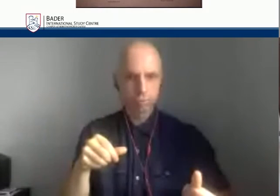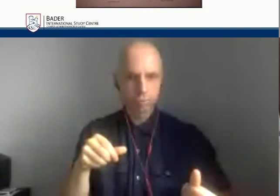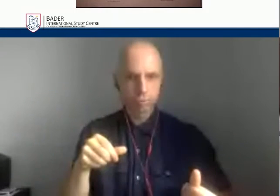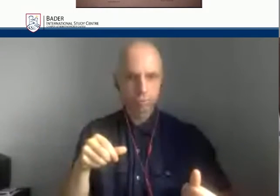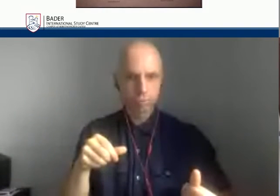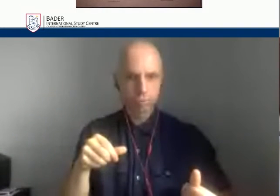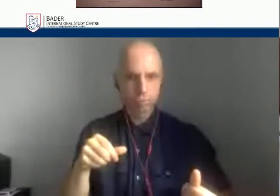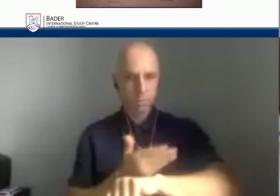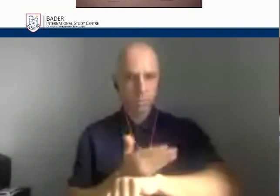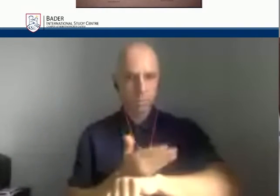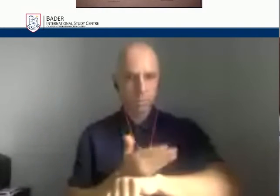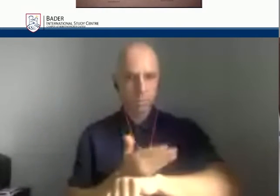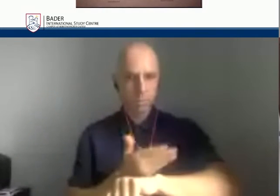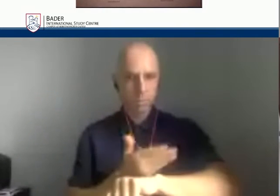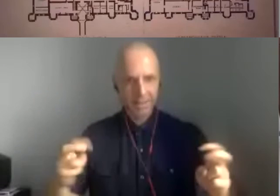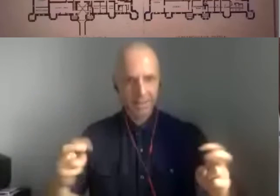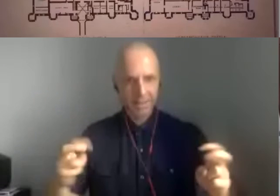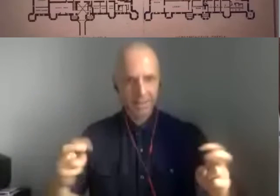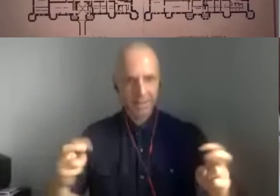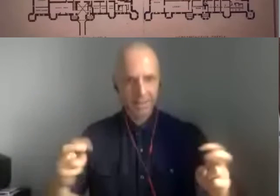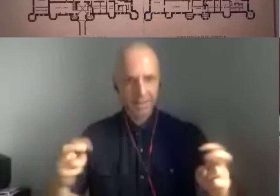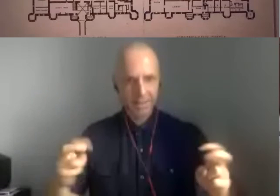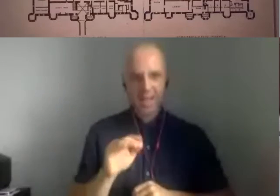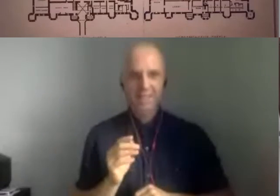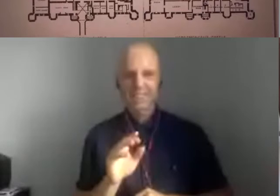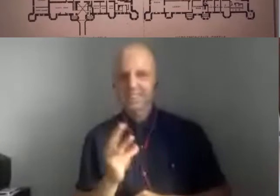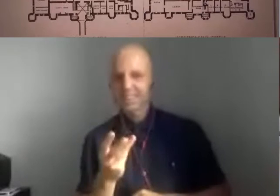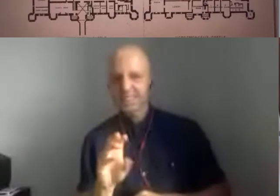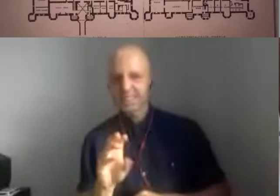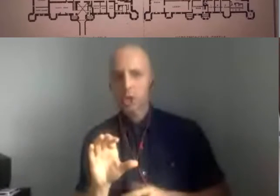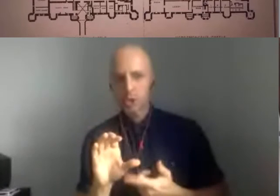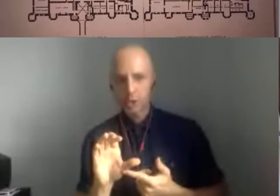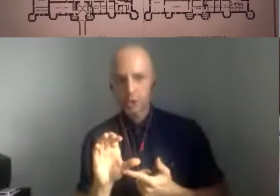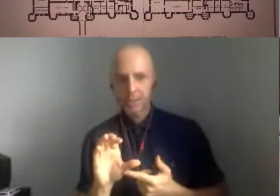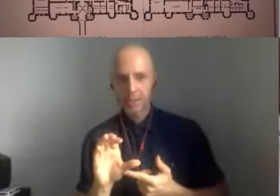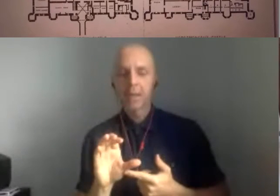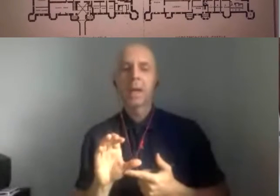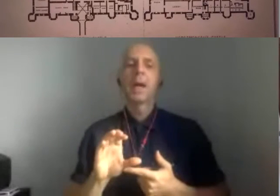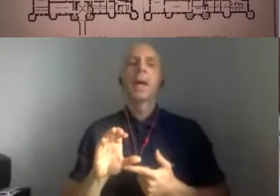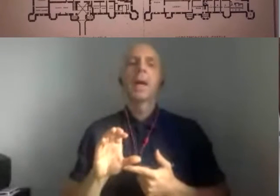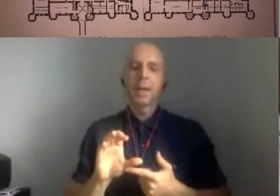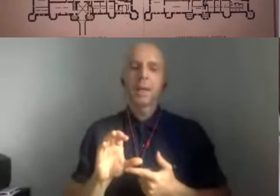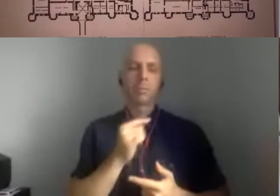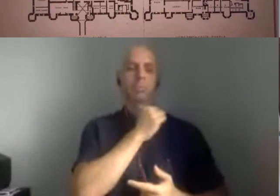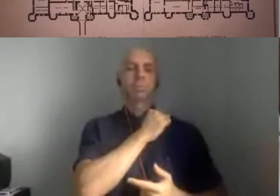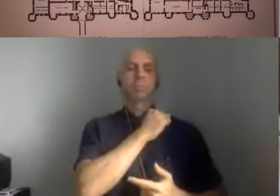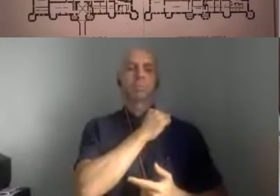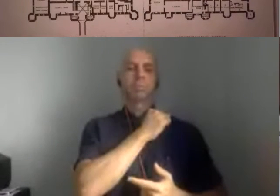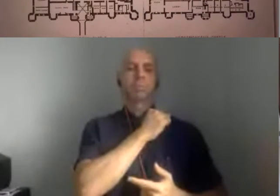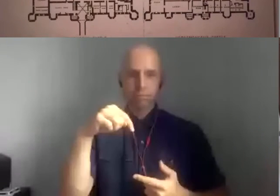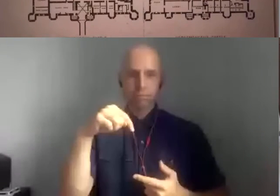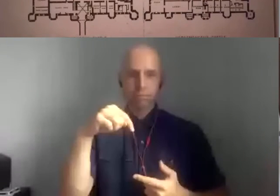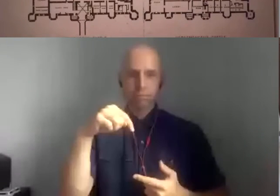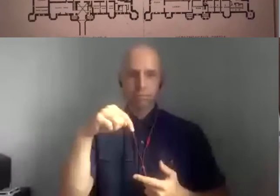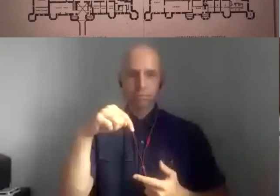becoming a kind of a false castle. But these records give us some idea of what life might have